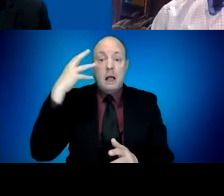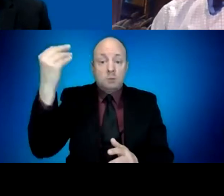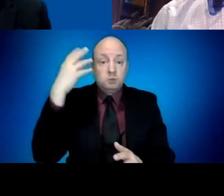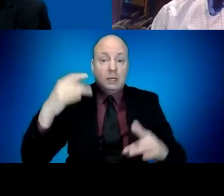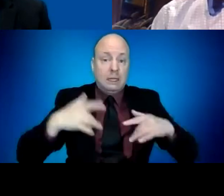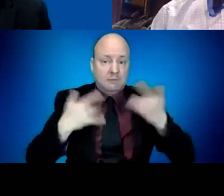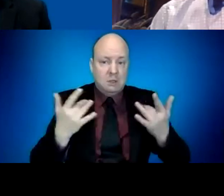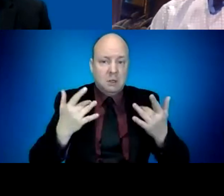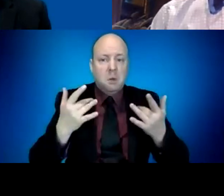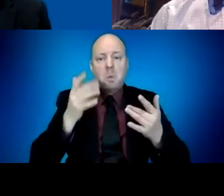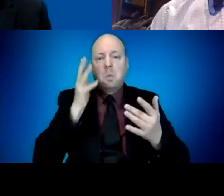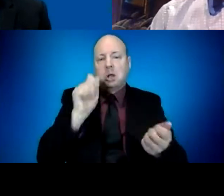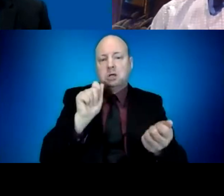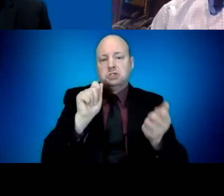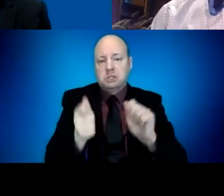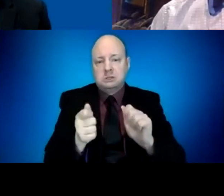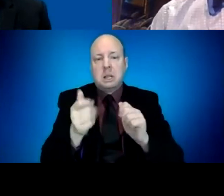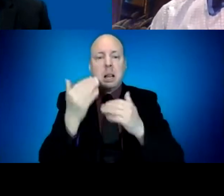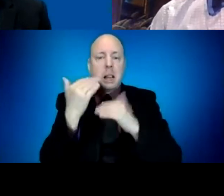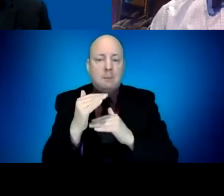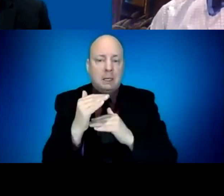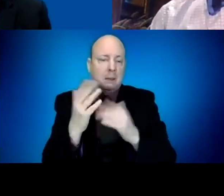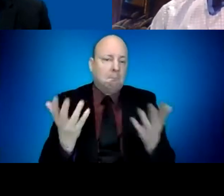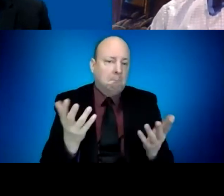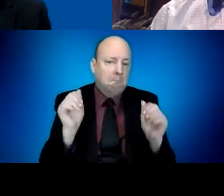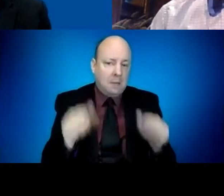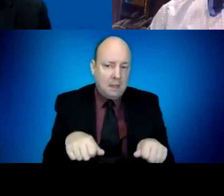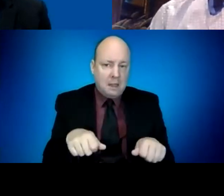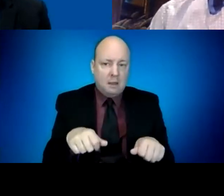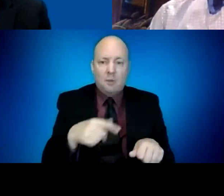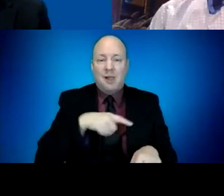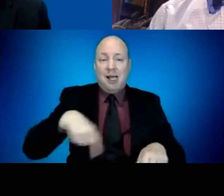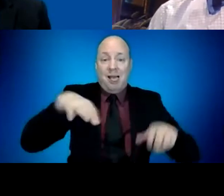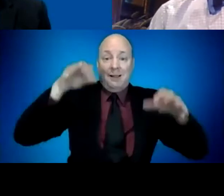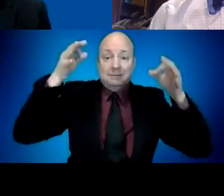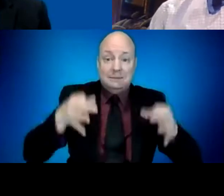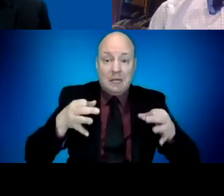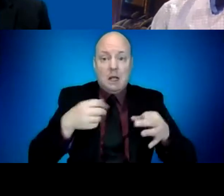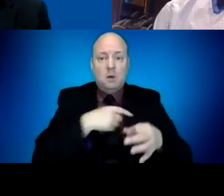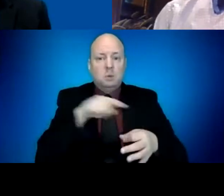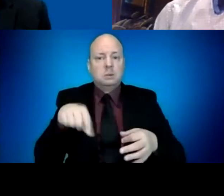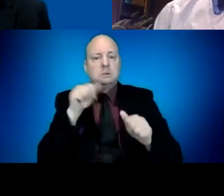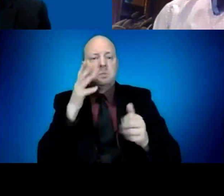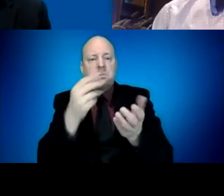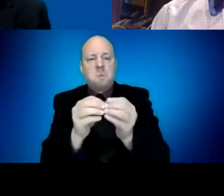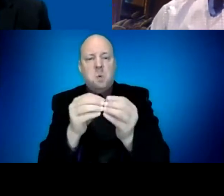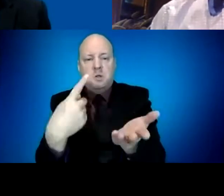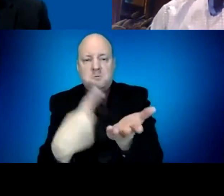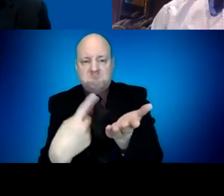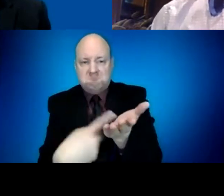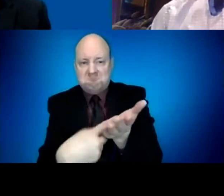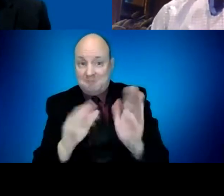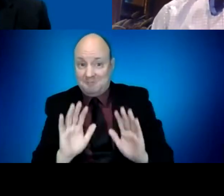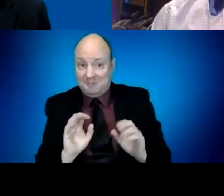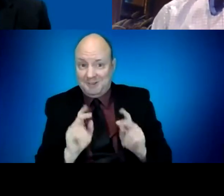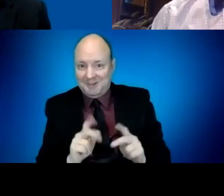to see if we can allow some other additional lower risk activities to start. We anticipate that as more vaccines go into arms,